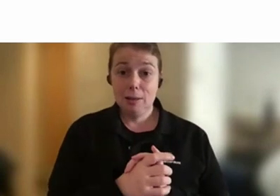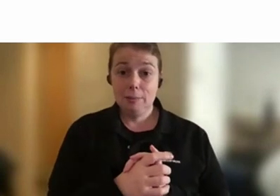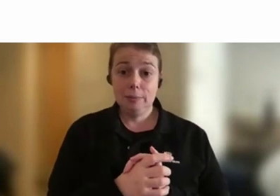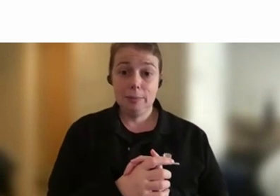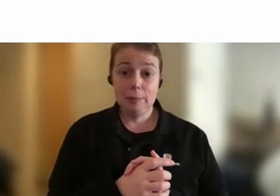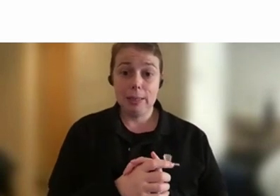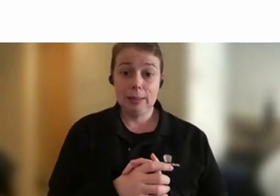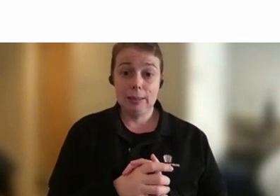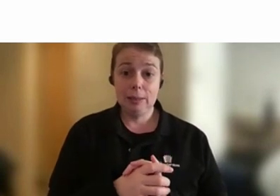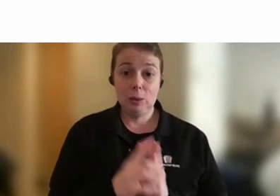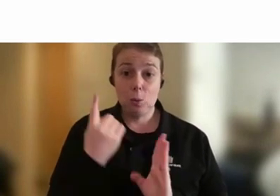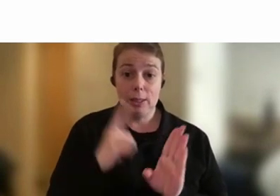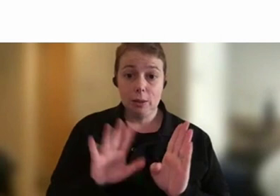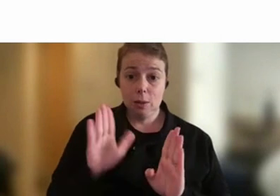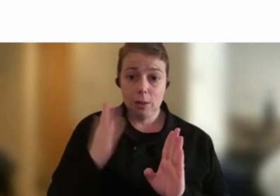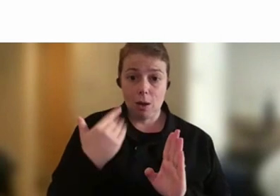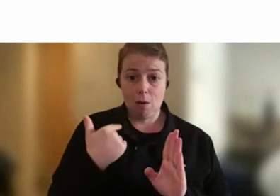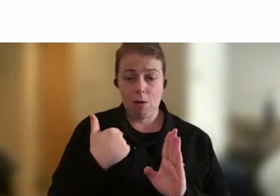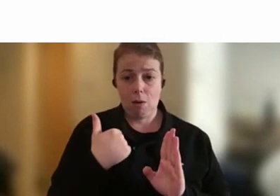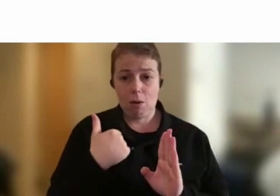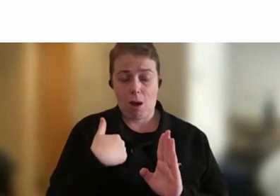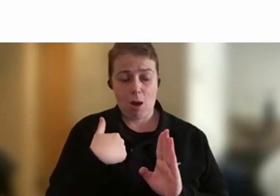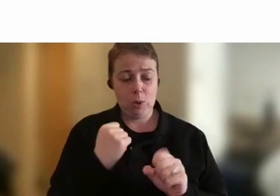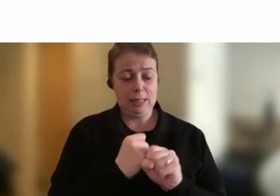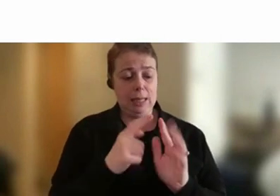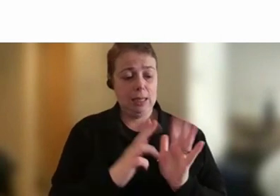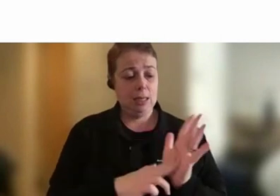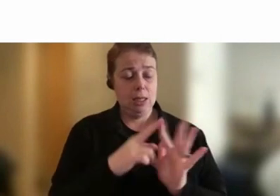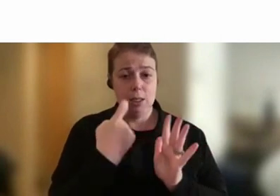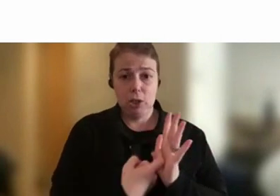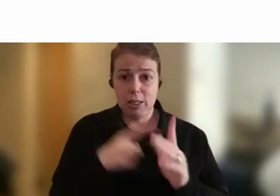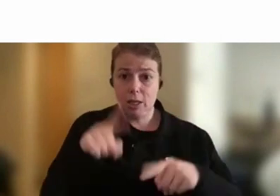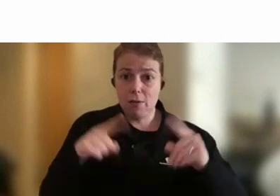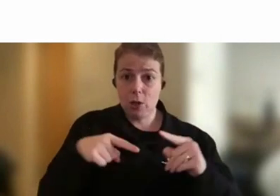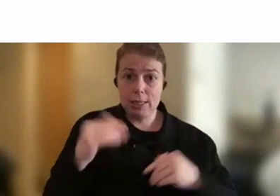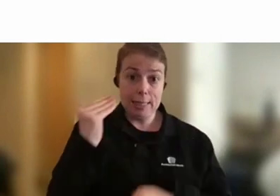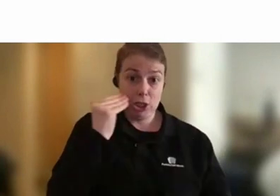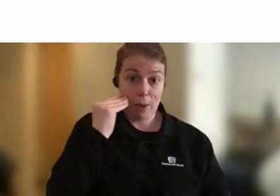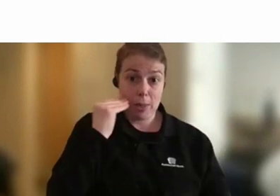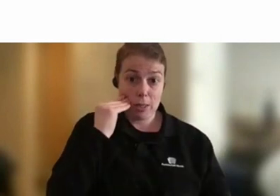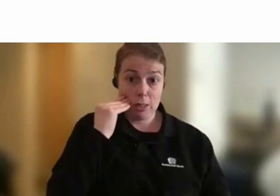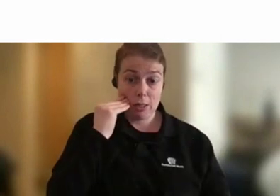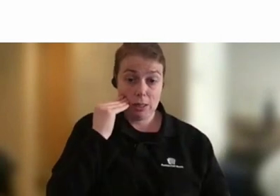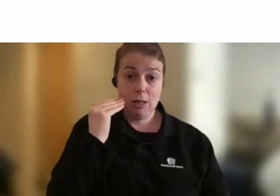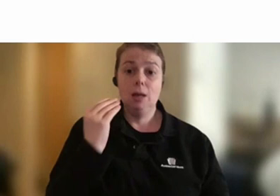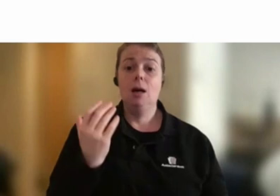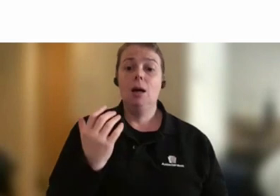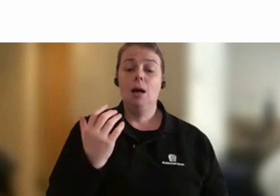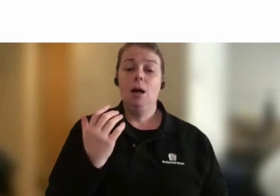firm's diversity or gender diversity champion. And we released this policy that